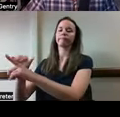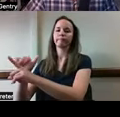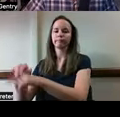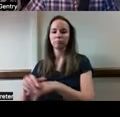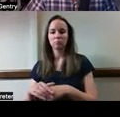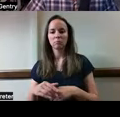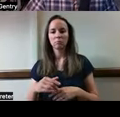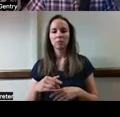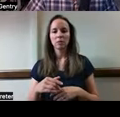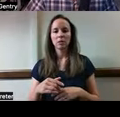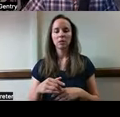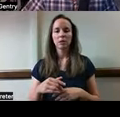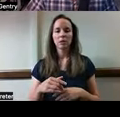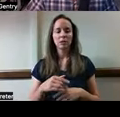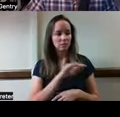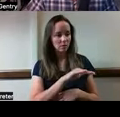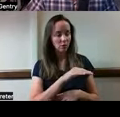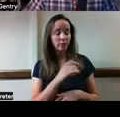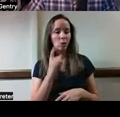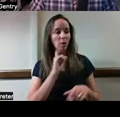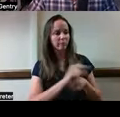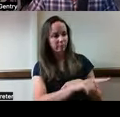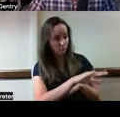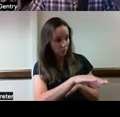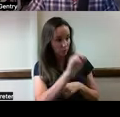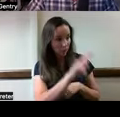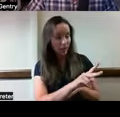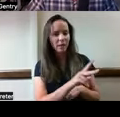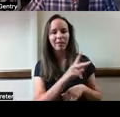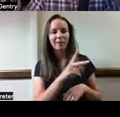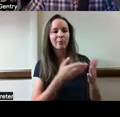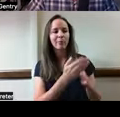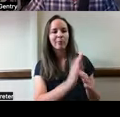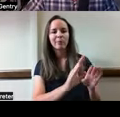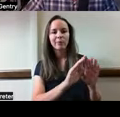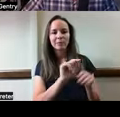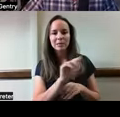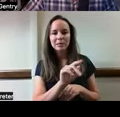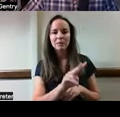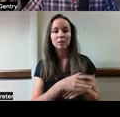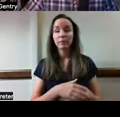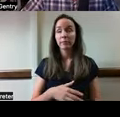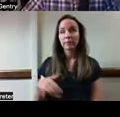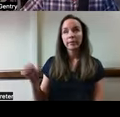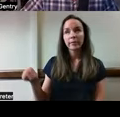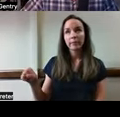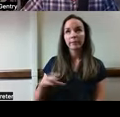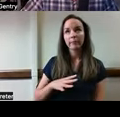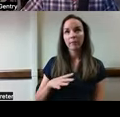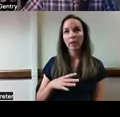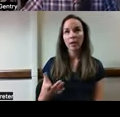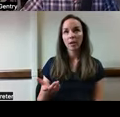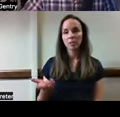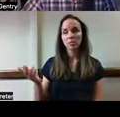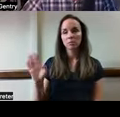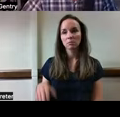set-top TV saying, is everything okay? Are you doing all right? If you can respond, yes, it's okay. I just got